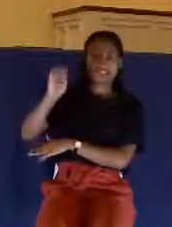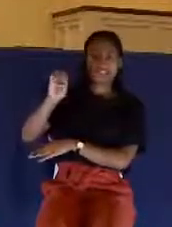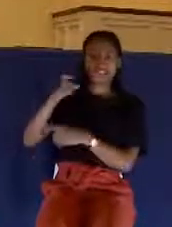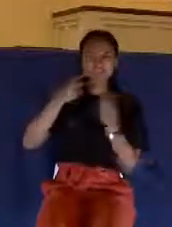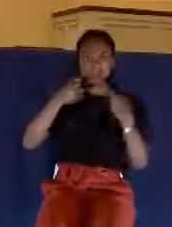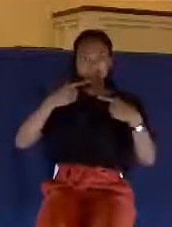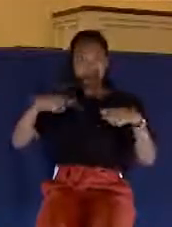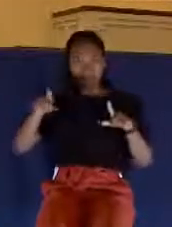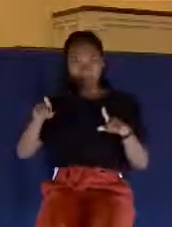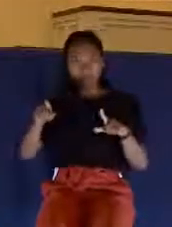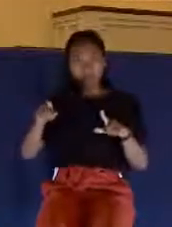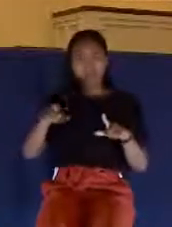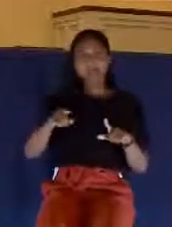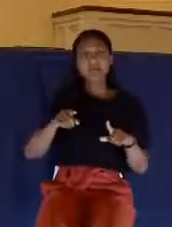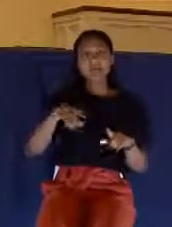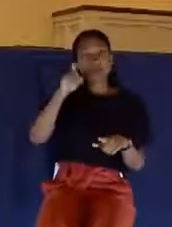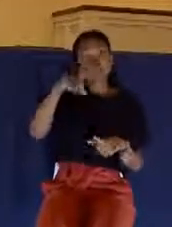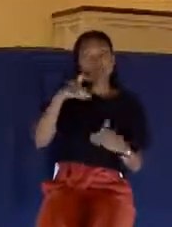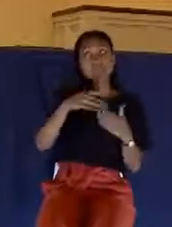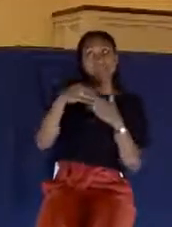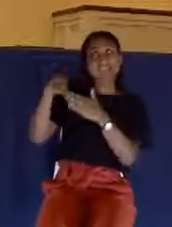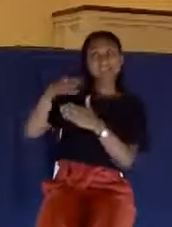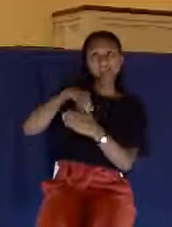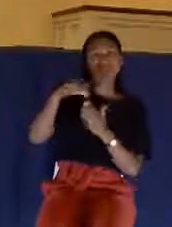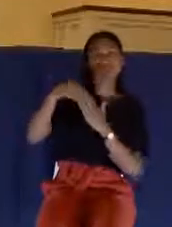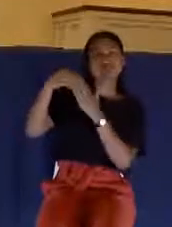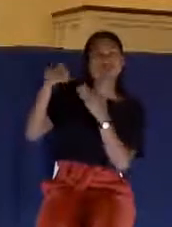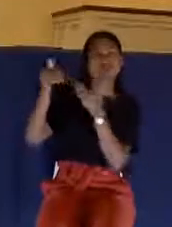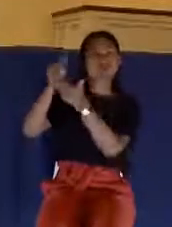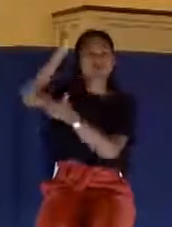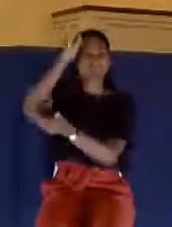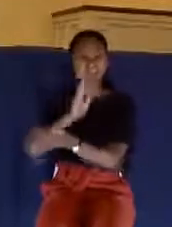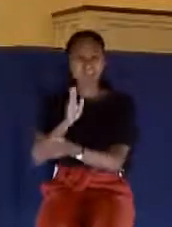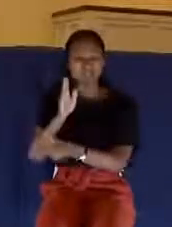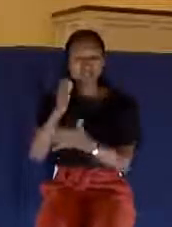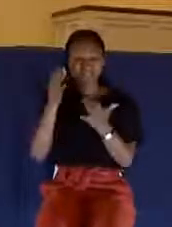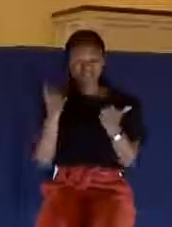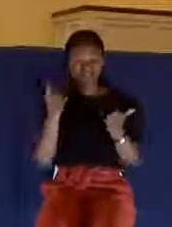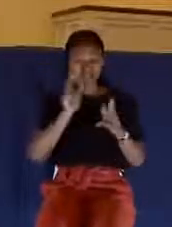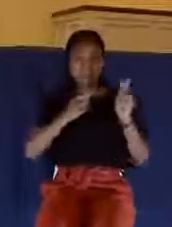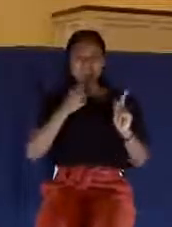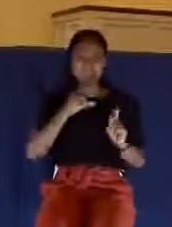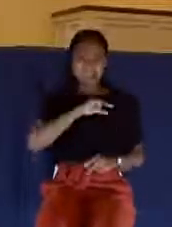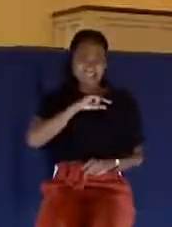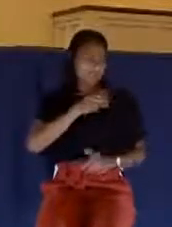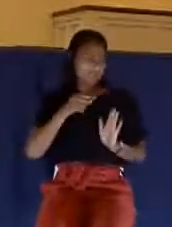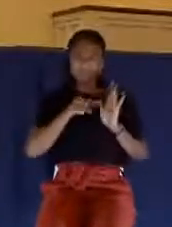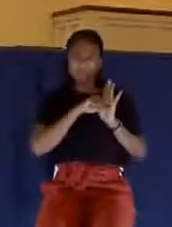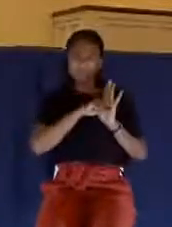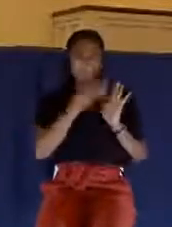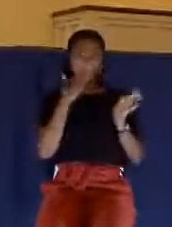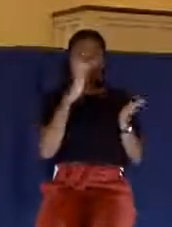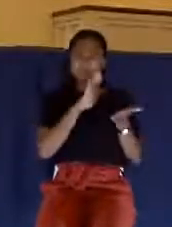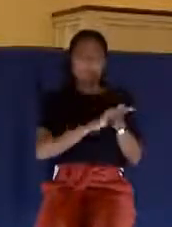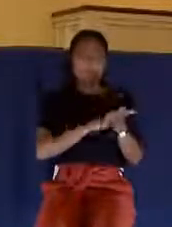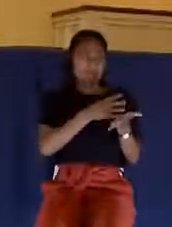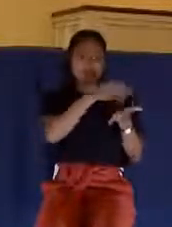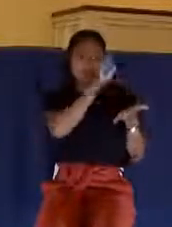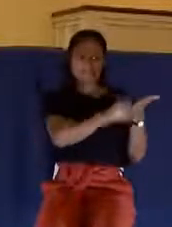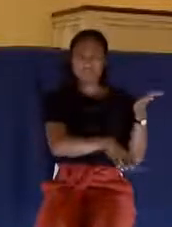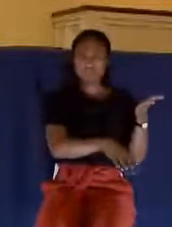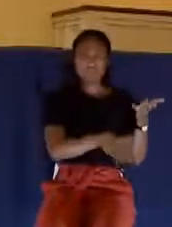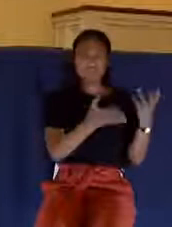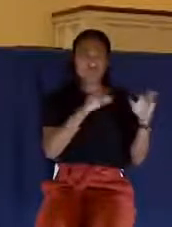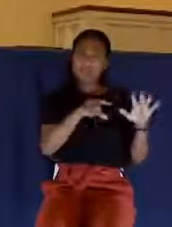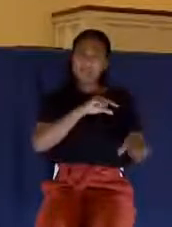But what we've done in our world today is we've said that's a negative emotion. We just have to get rid of the guilt. have to ignore the guilt, find someone else to blame. And so rather